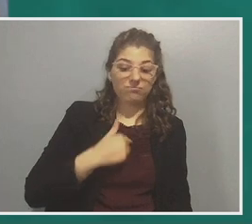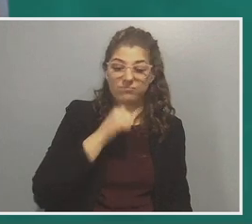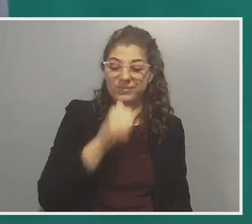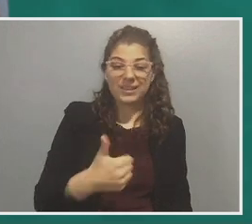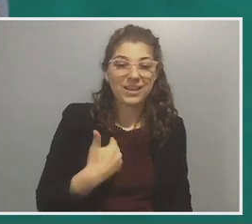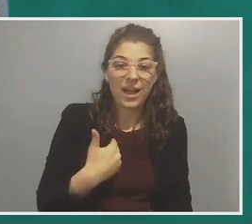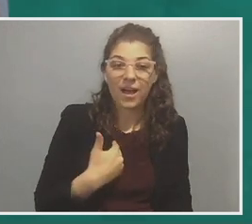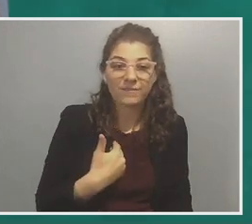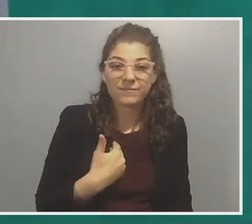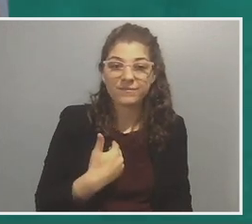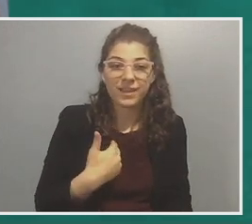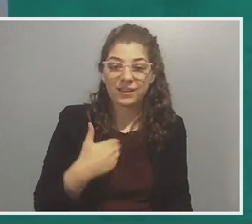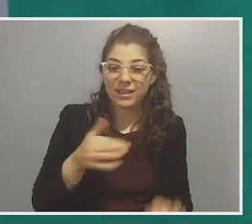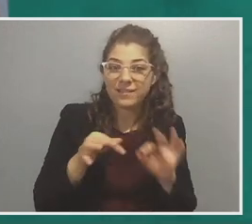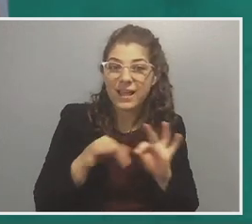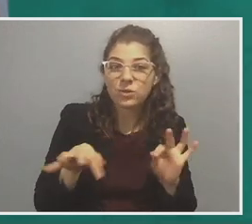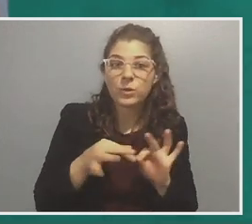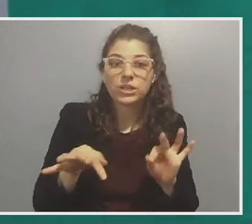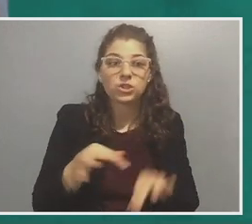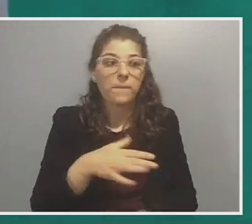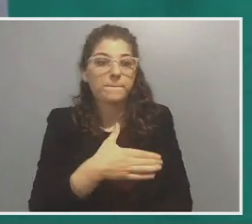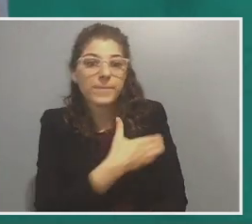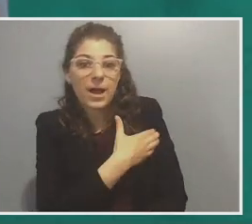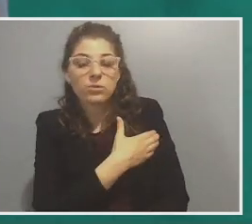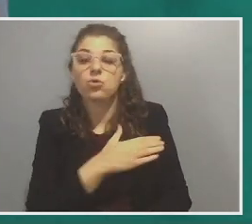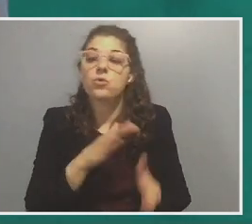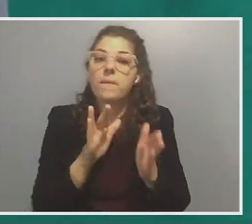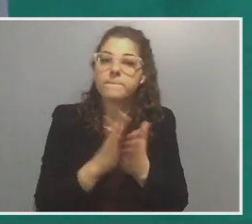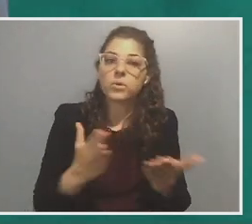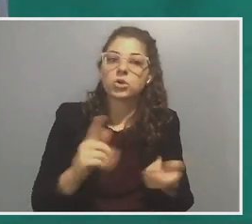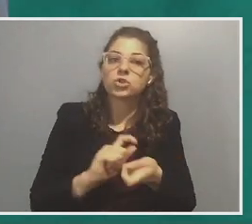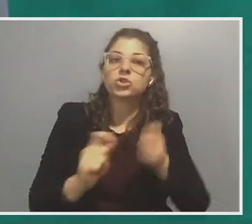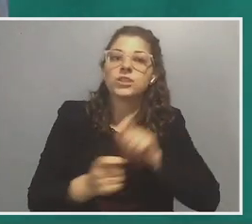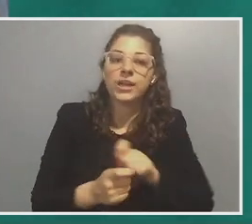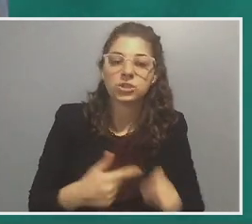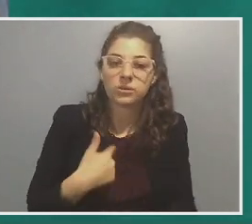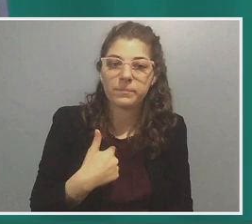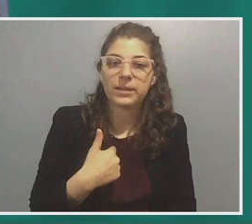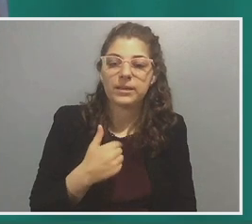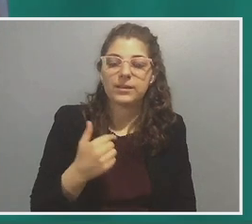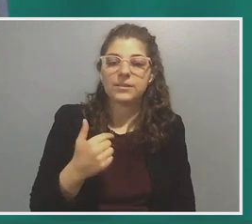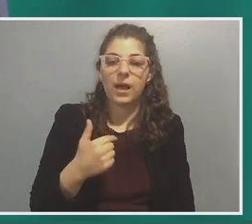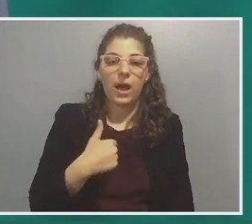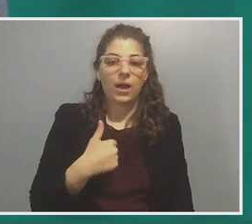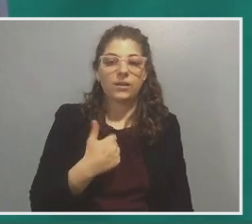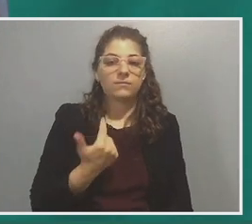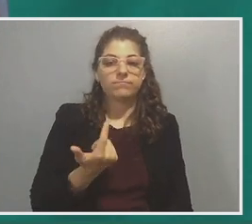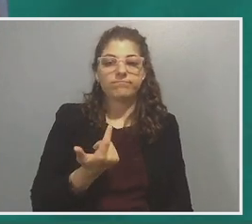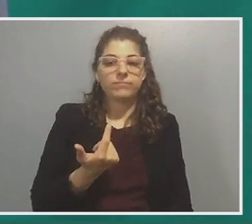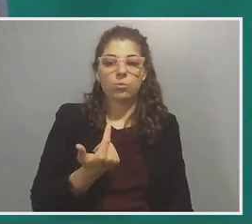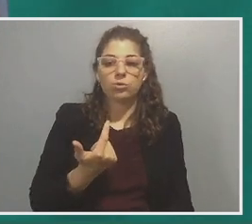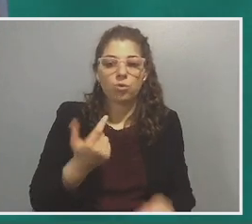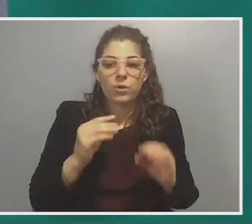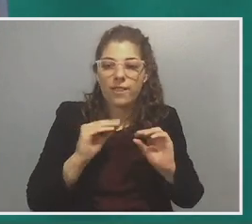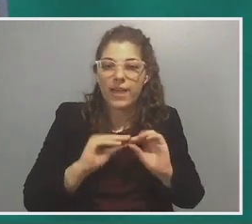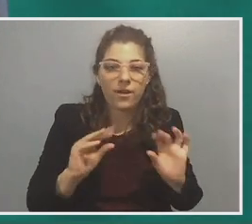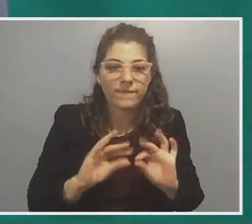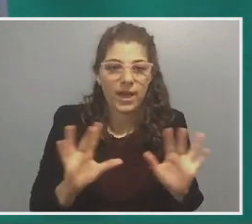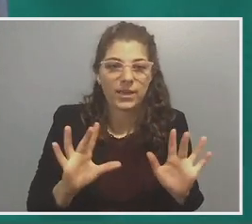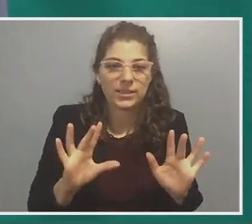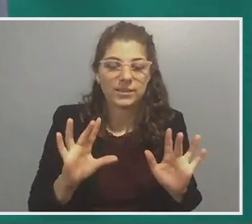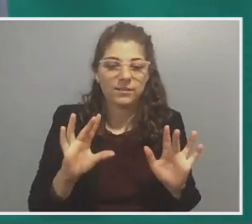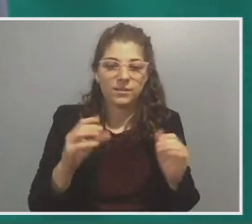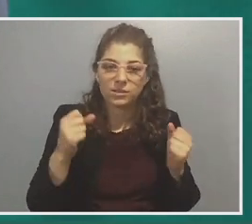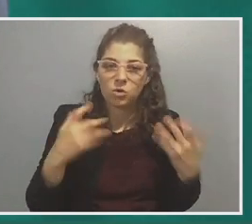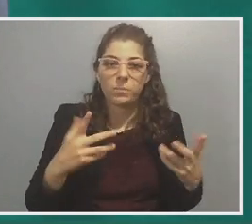uh, that language and power. So the book, I think it changed me because I just, I, I, it was so clarifying in so many different